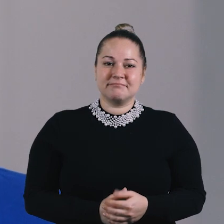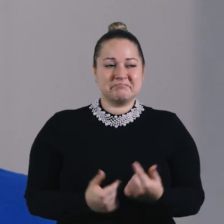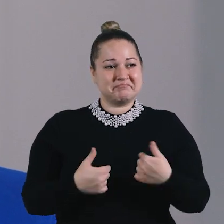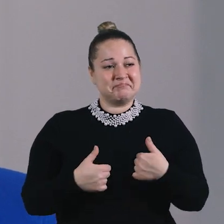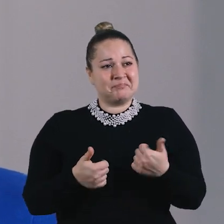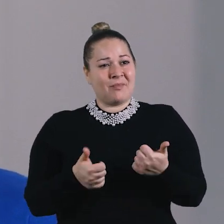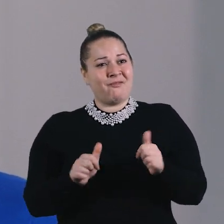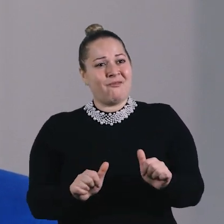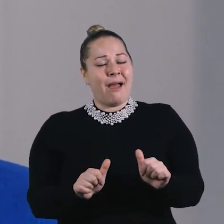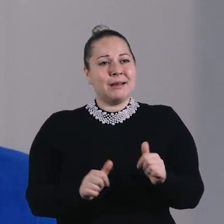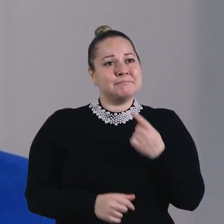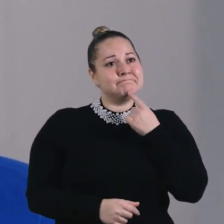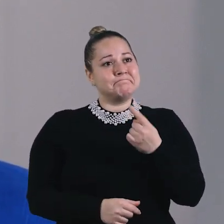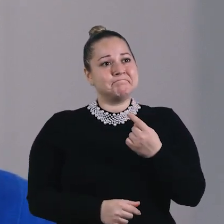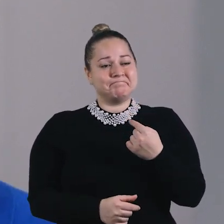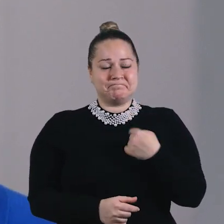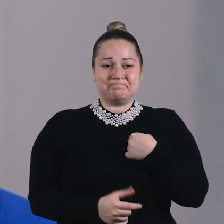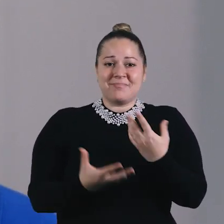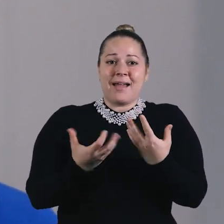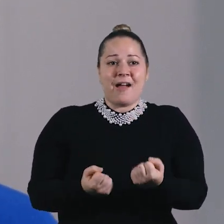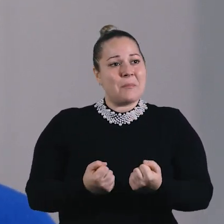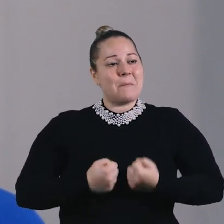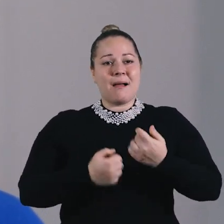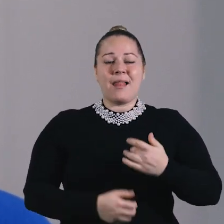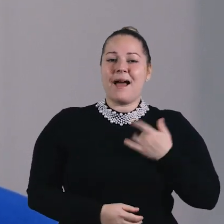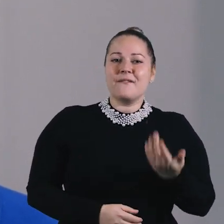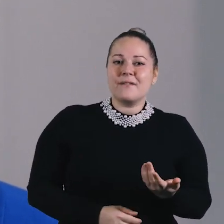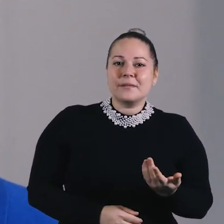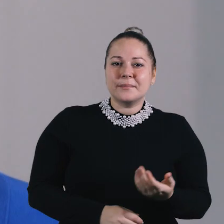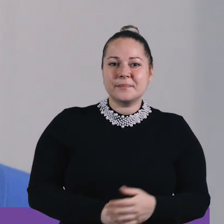you can say I have a life outside.